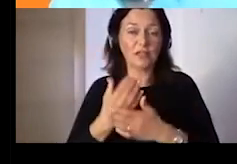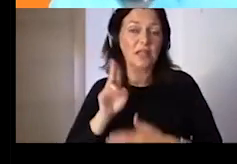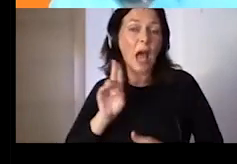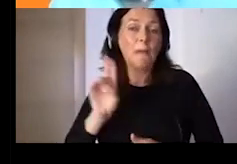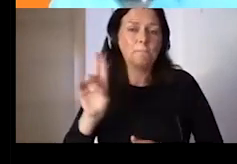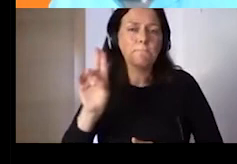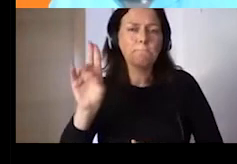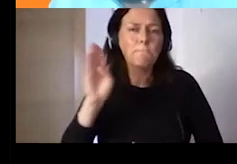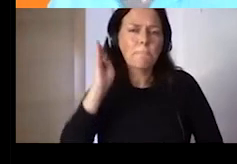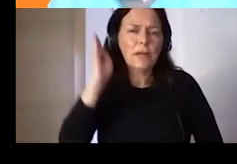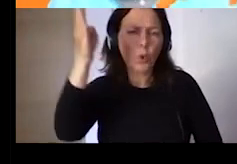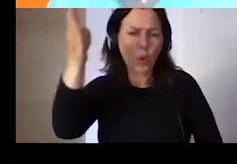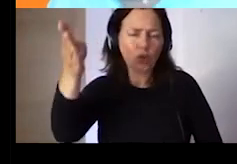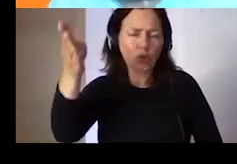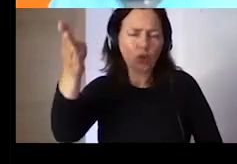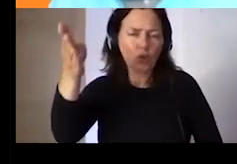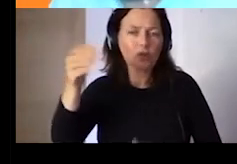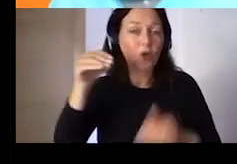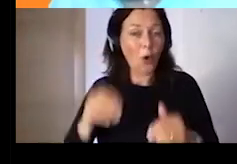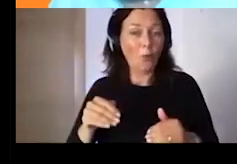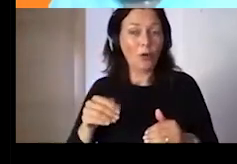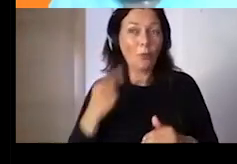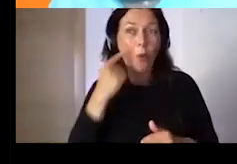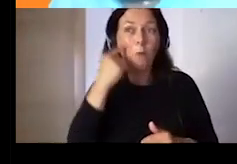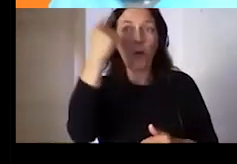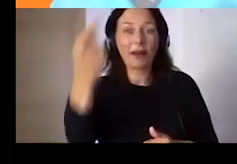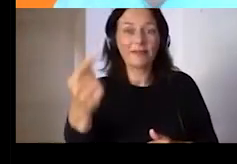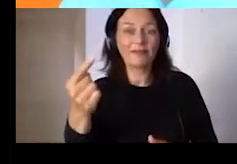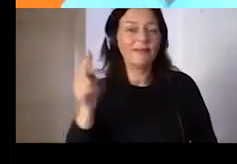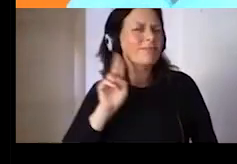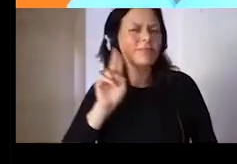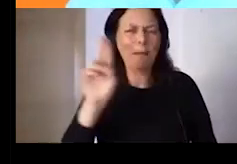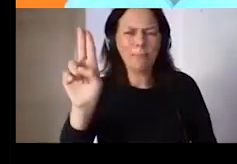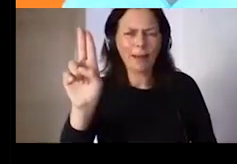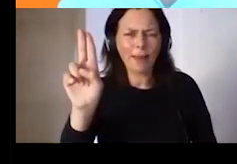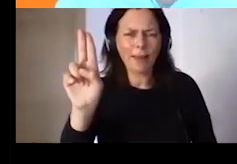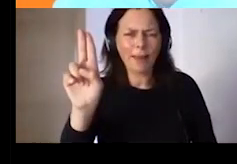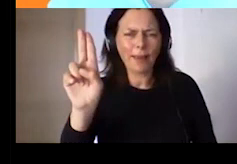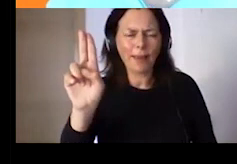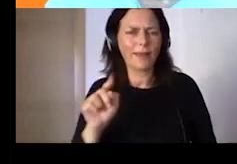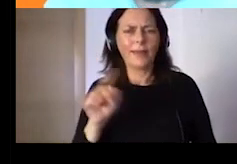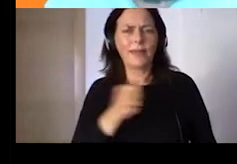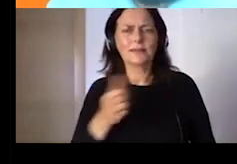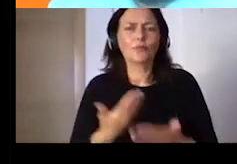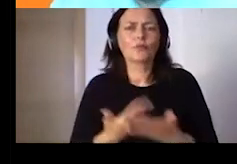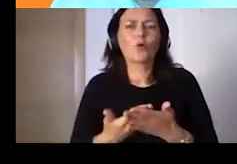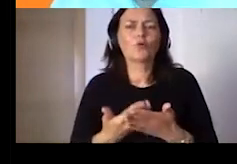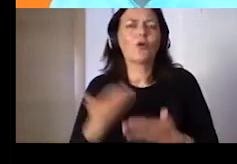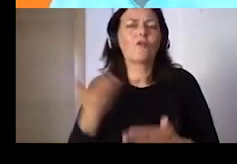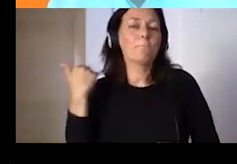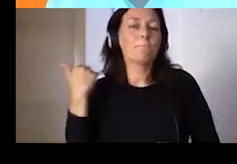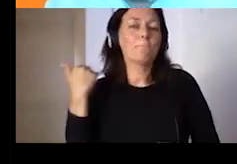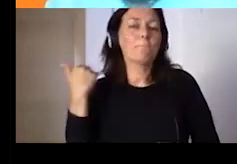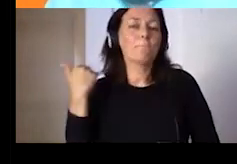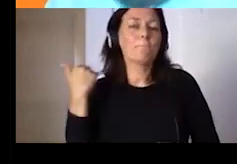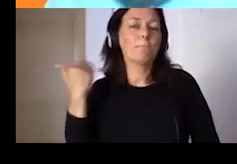ahead, not to the results of yesterday. This is what you will find in the manifesto,